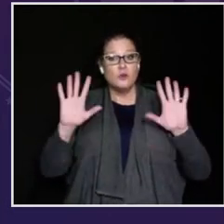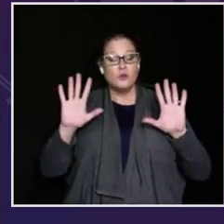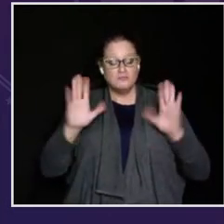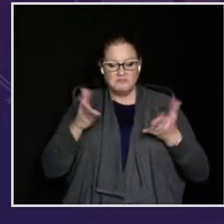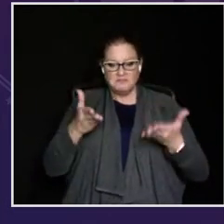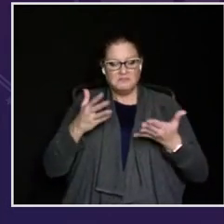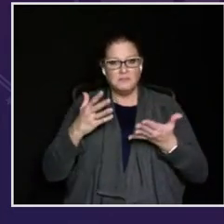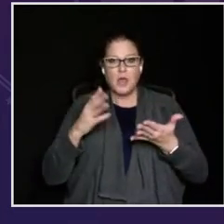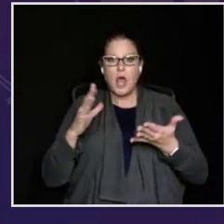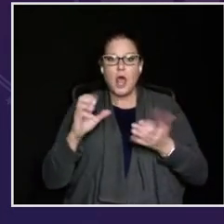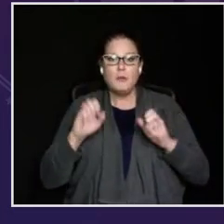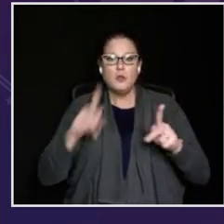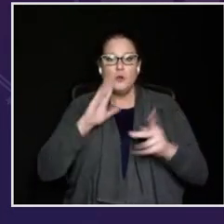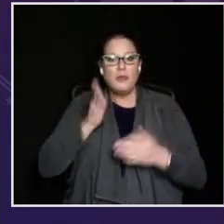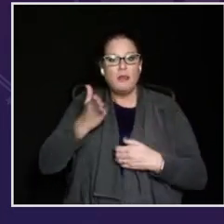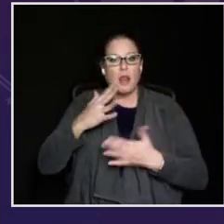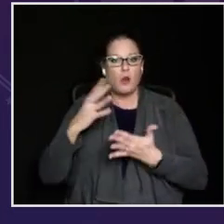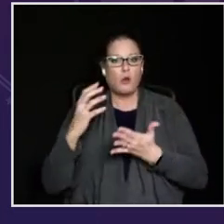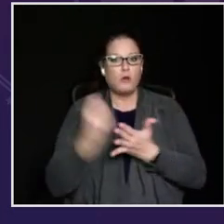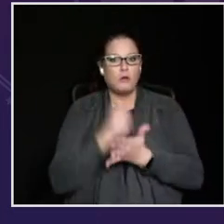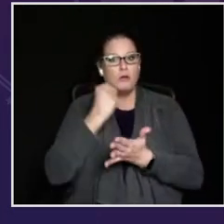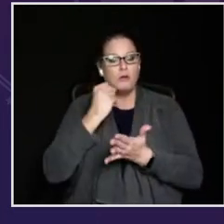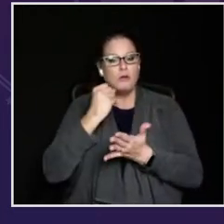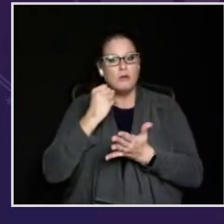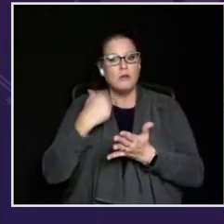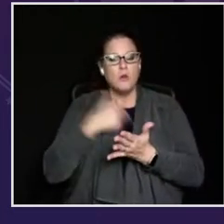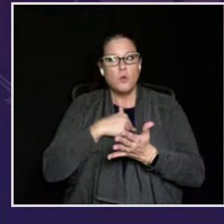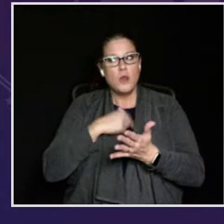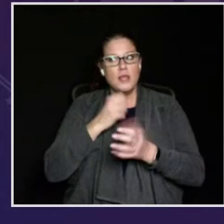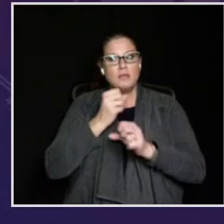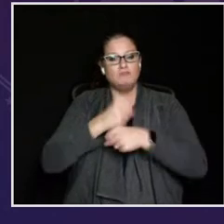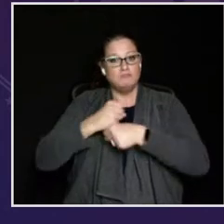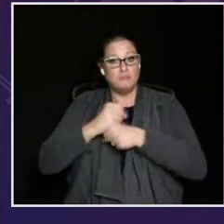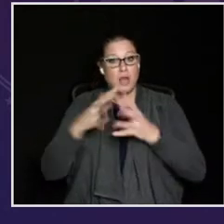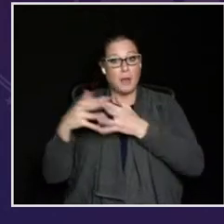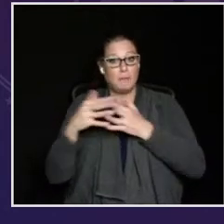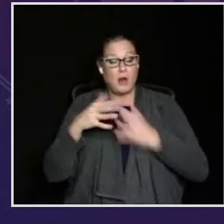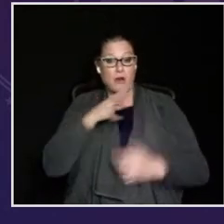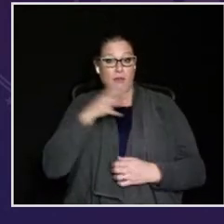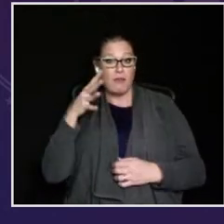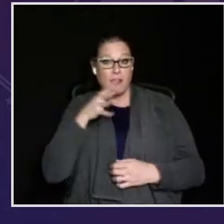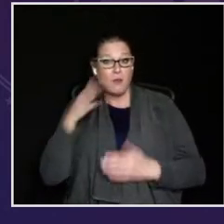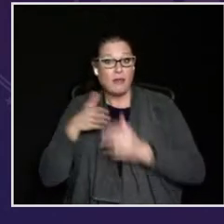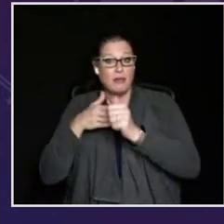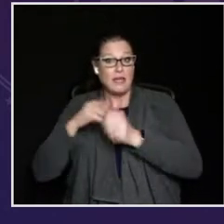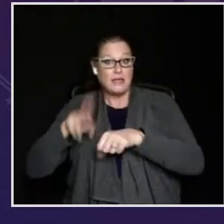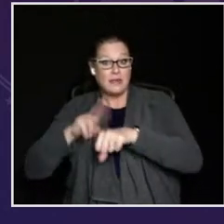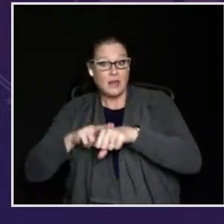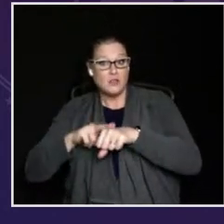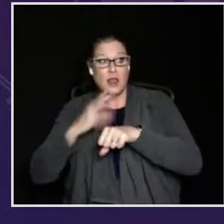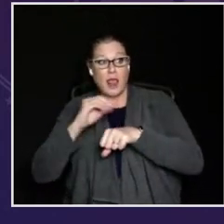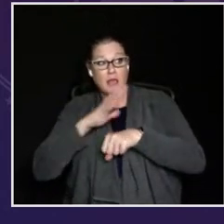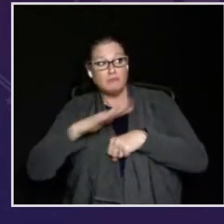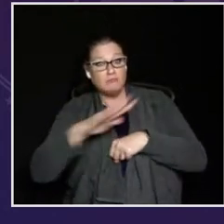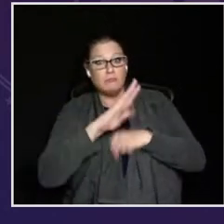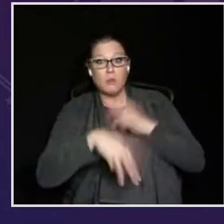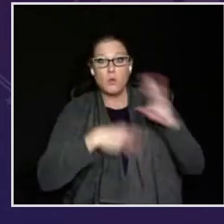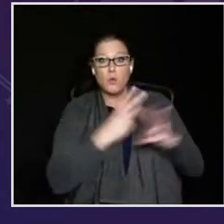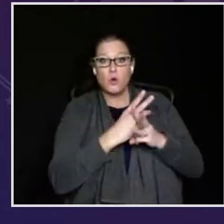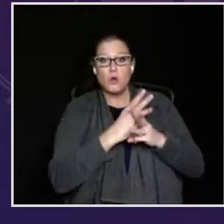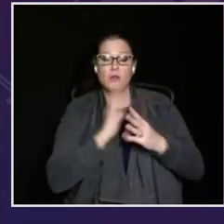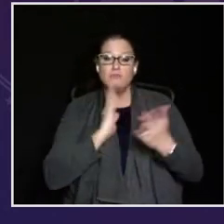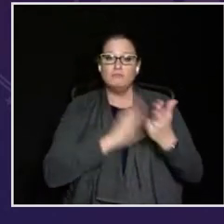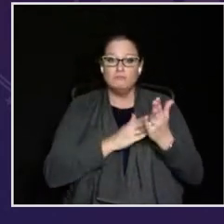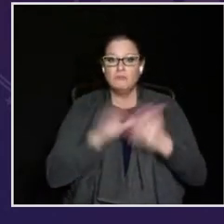When we emerge from this crisis, we're going to have an incredible opportunity before us to position American agriculture